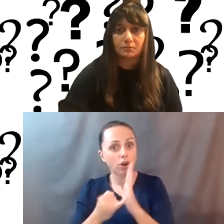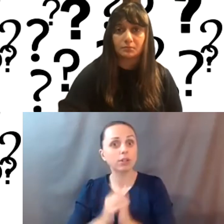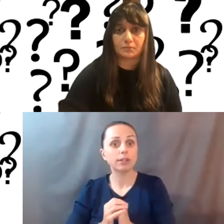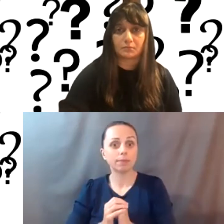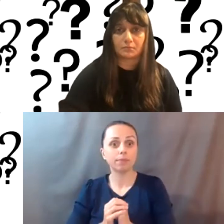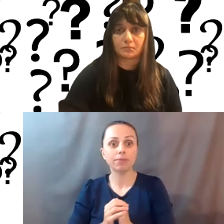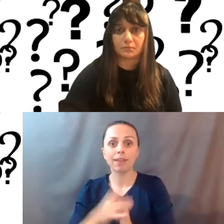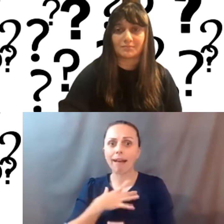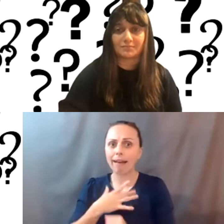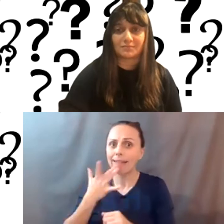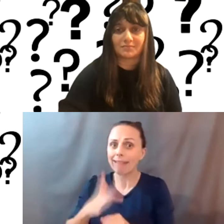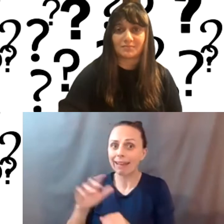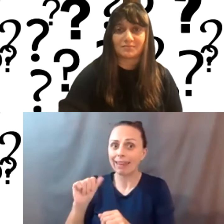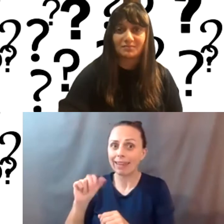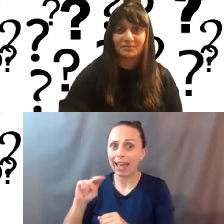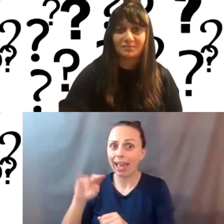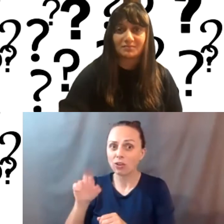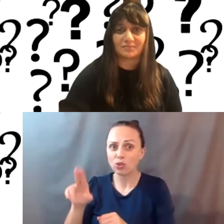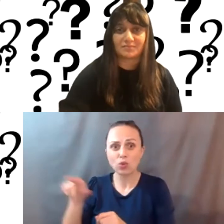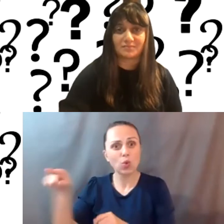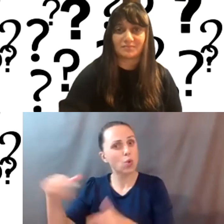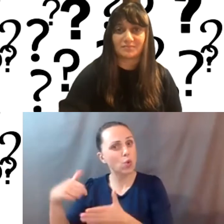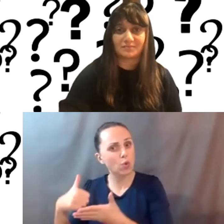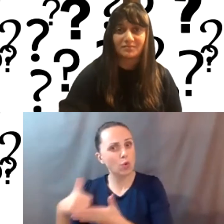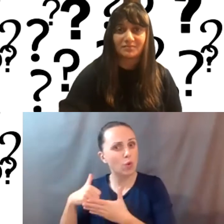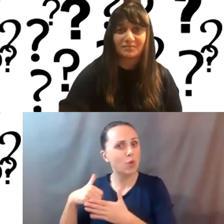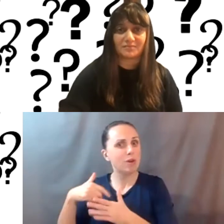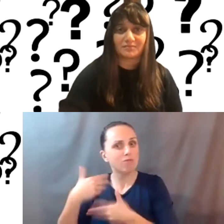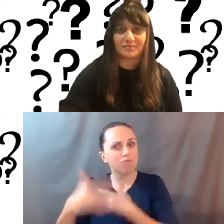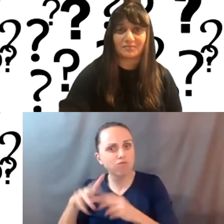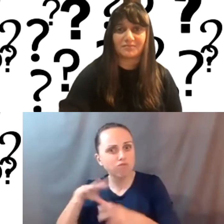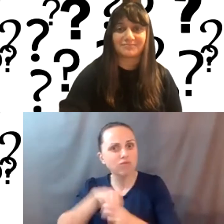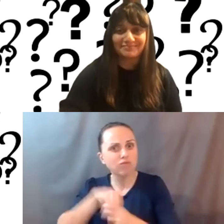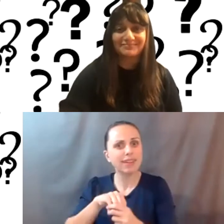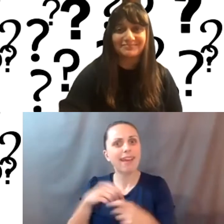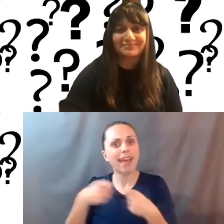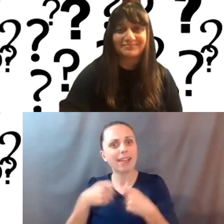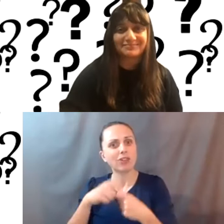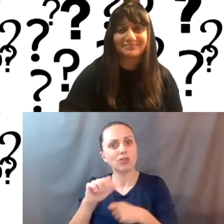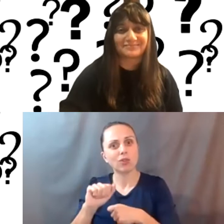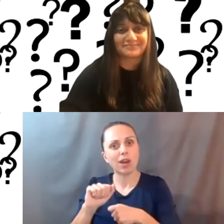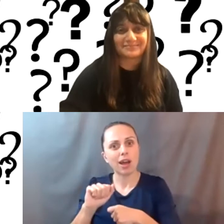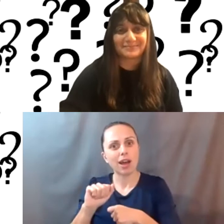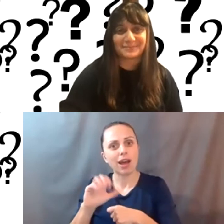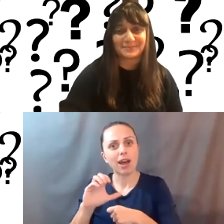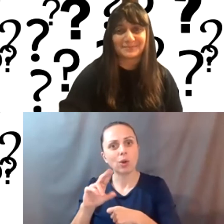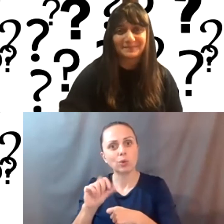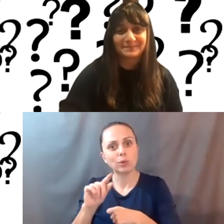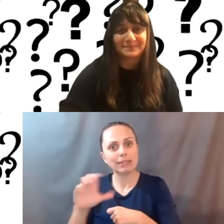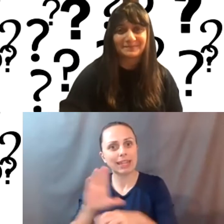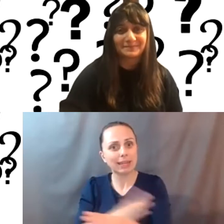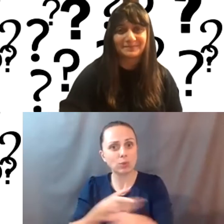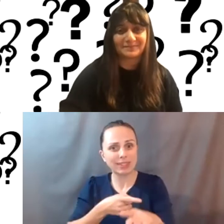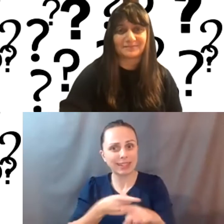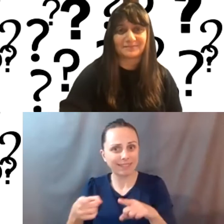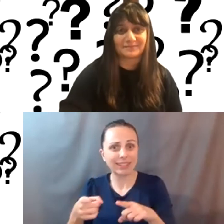and Anju has been one of the catalysts for bringing me back into the electroacoustic music field. I've just sort of redesigned lately.